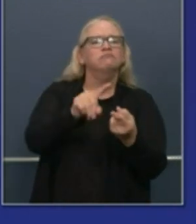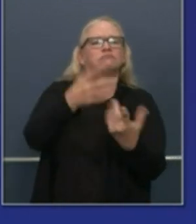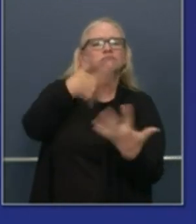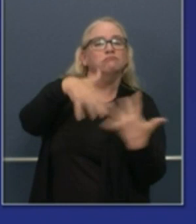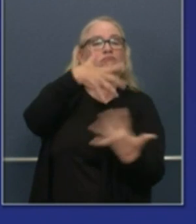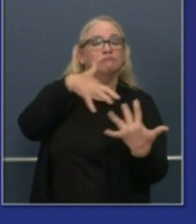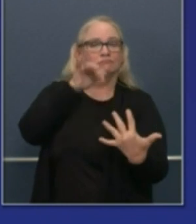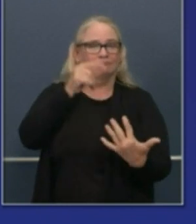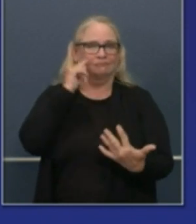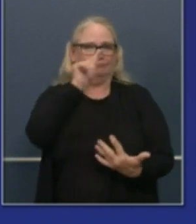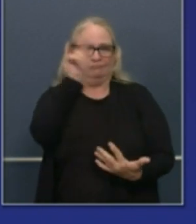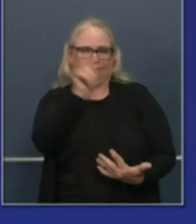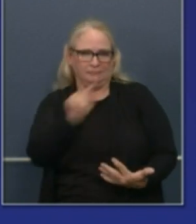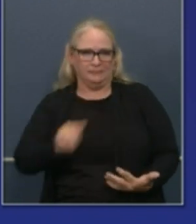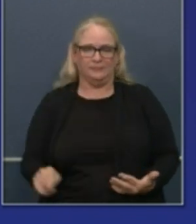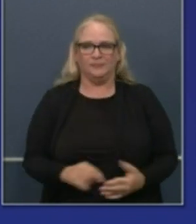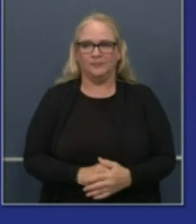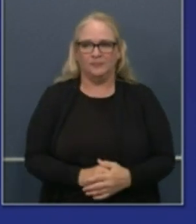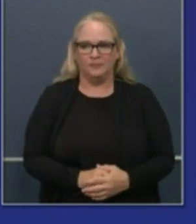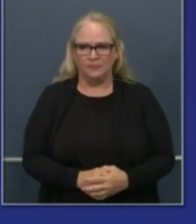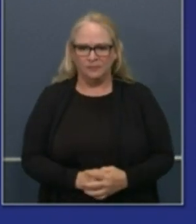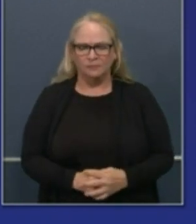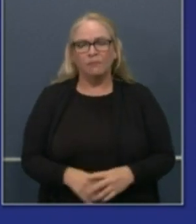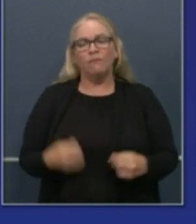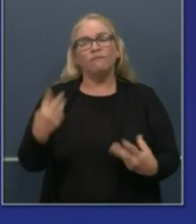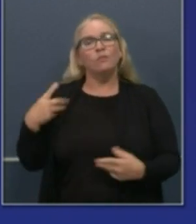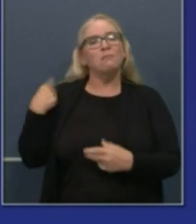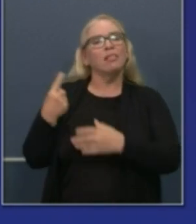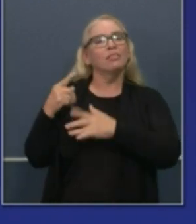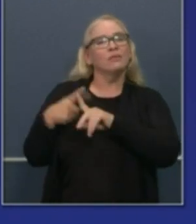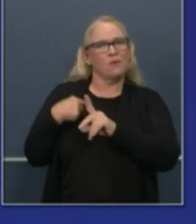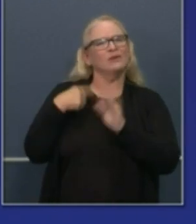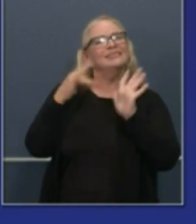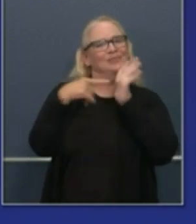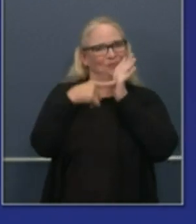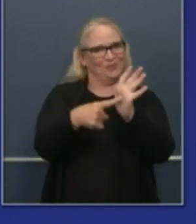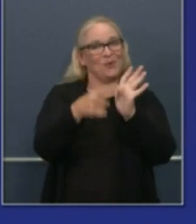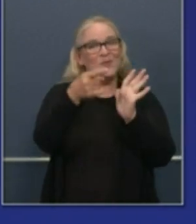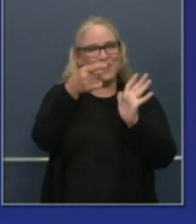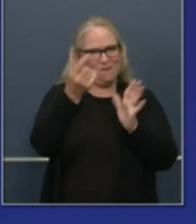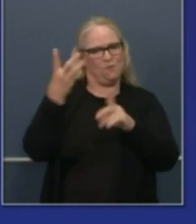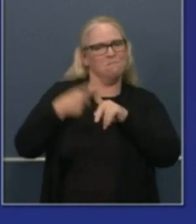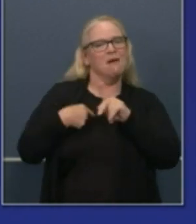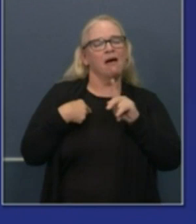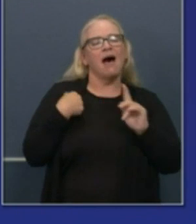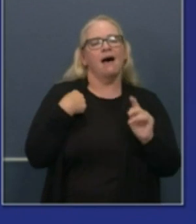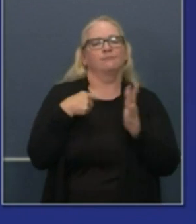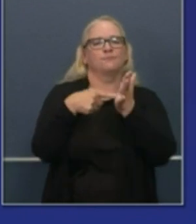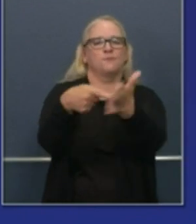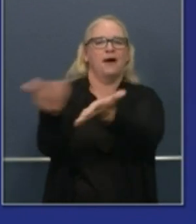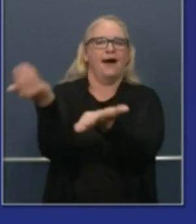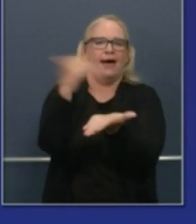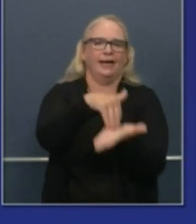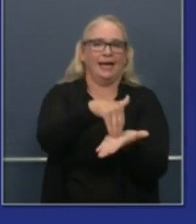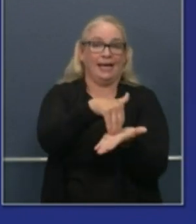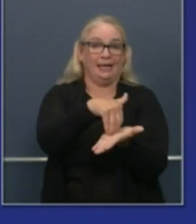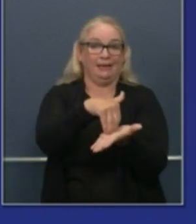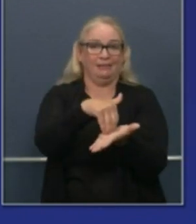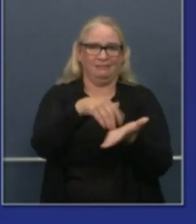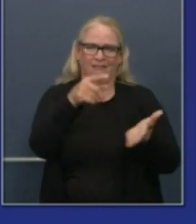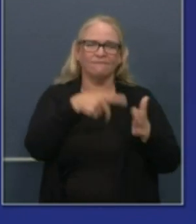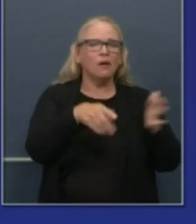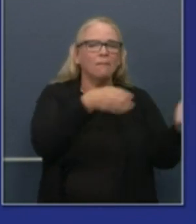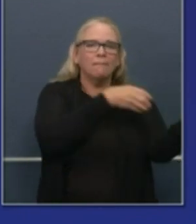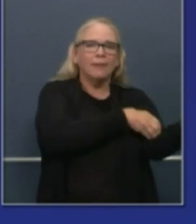I put this slide up a few months ago worth putting back up today. The power of exponentials, this notion that just an